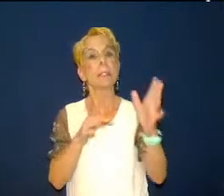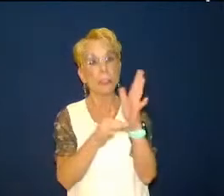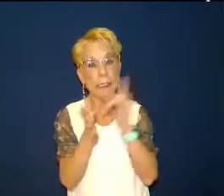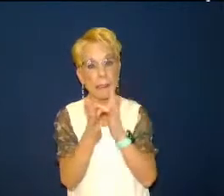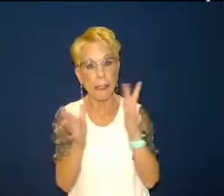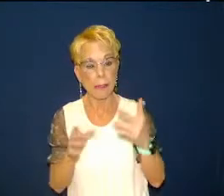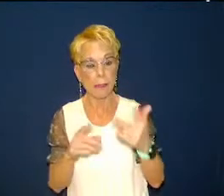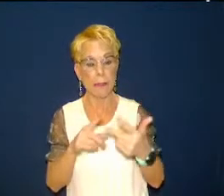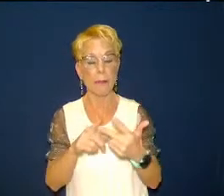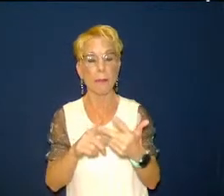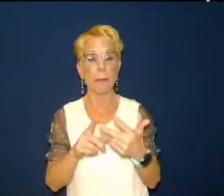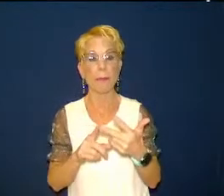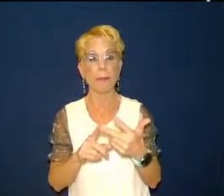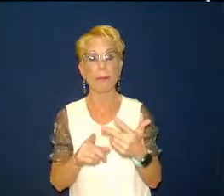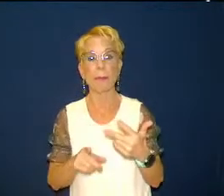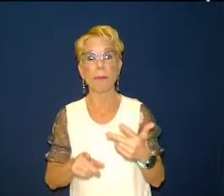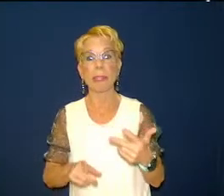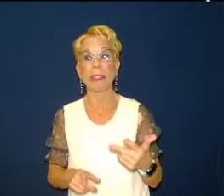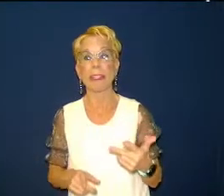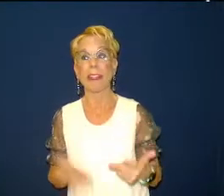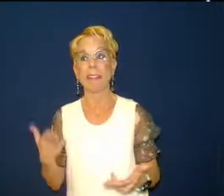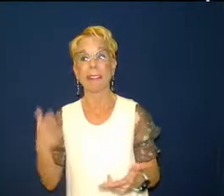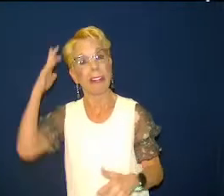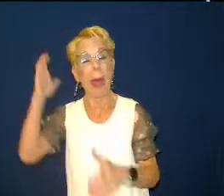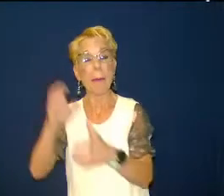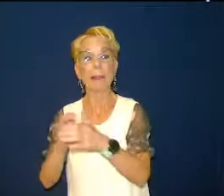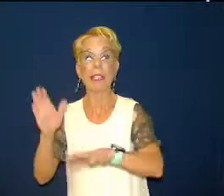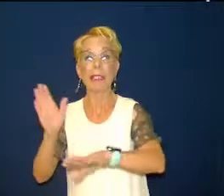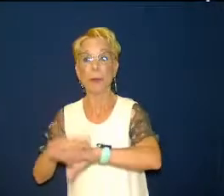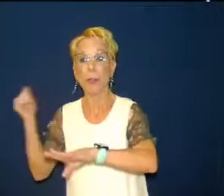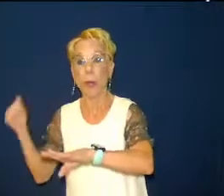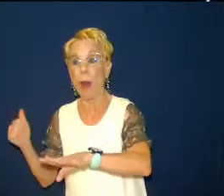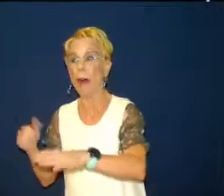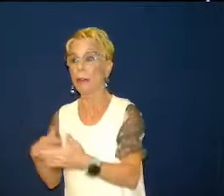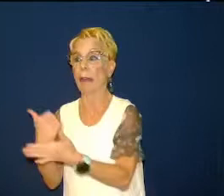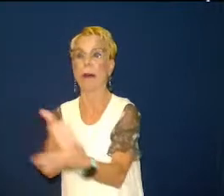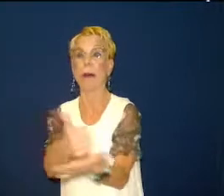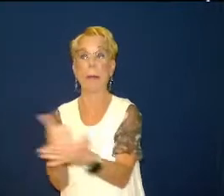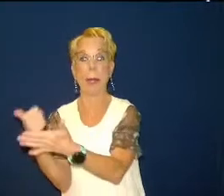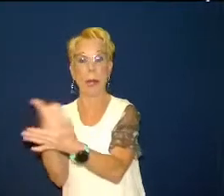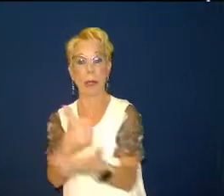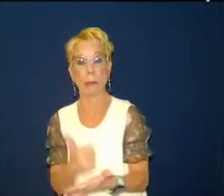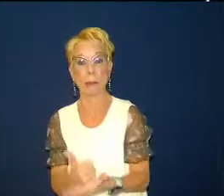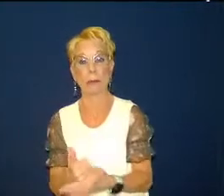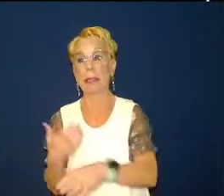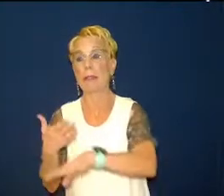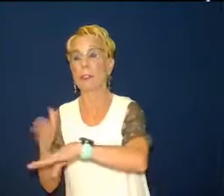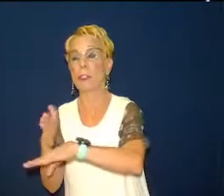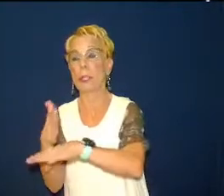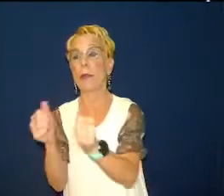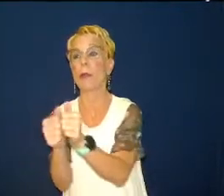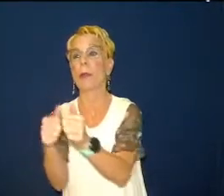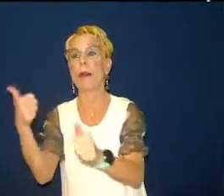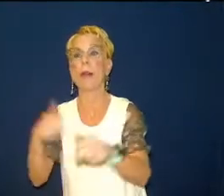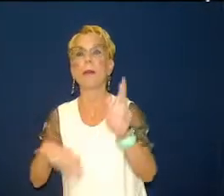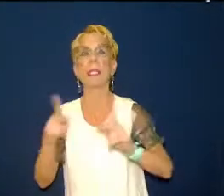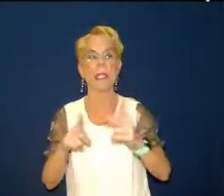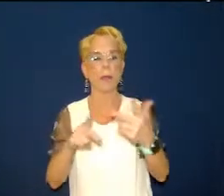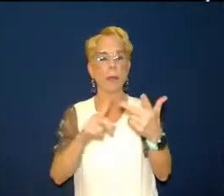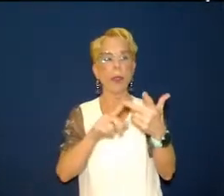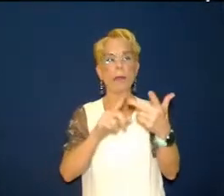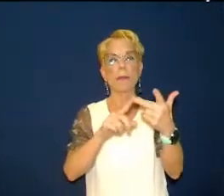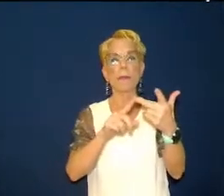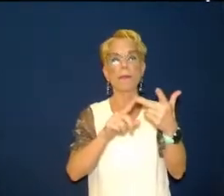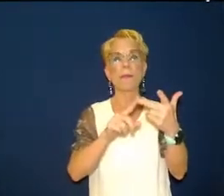i believe that we're called here we're put on this earth to experience the love of jesus and to show it to other people and then the third thing